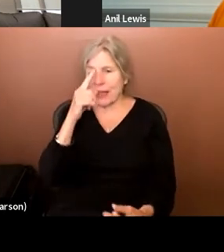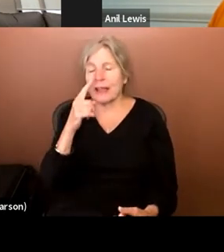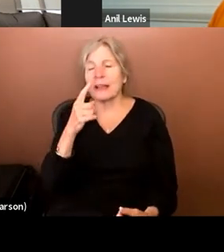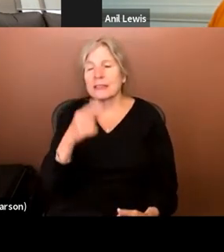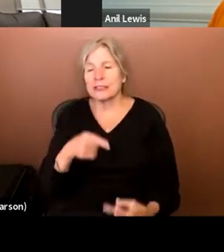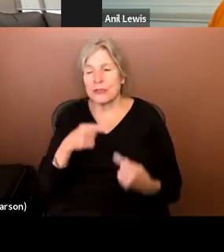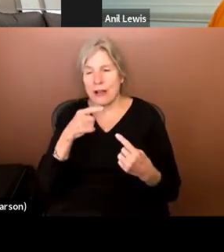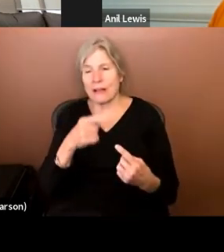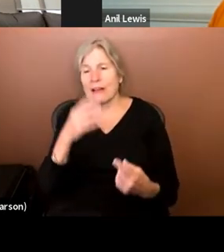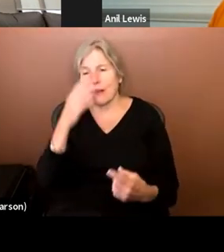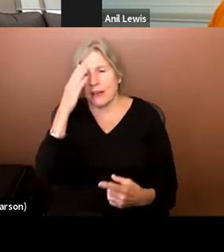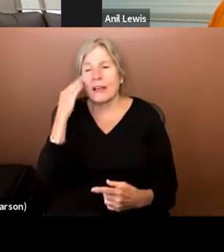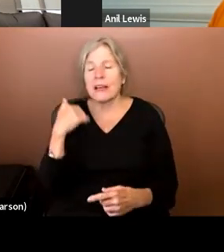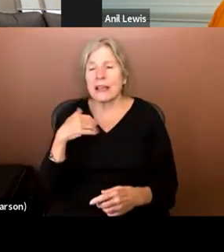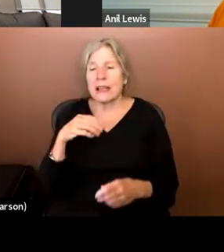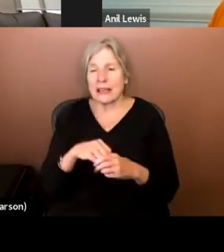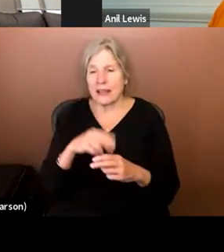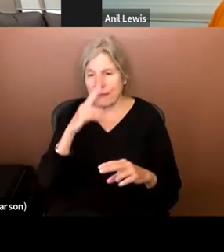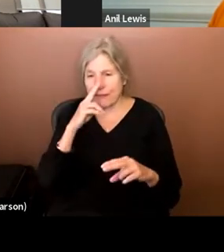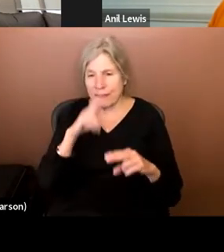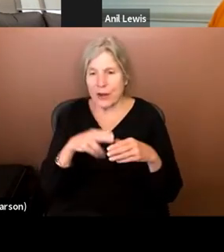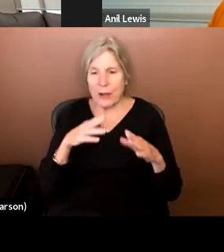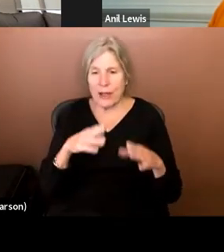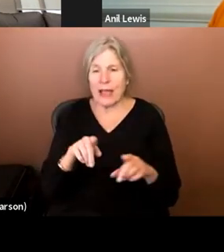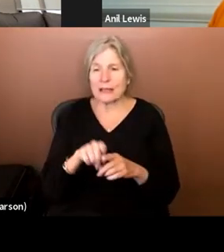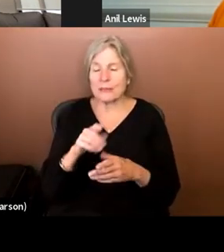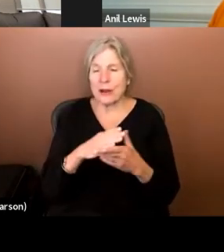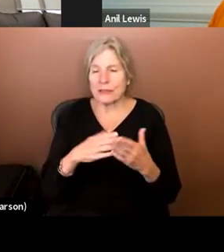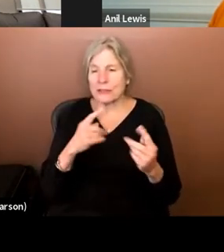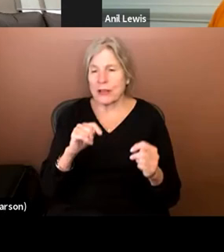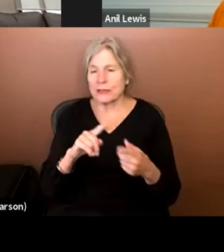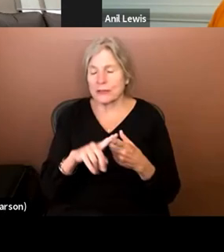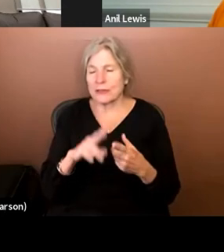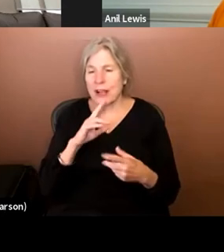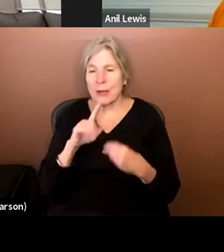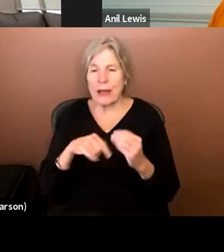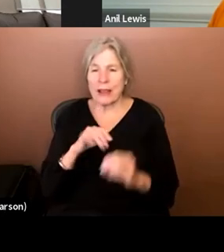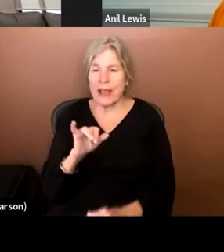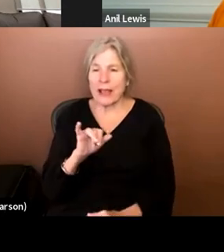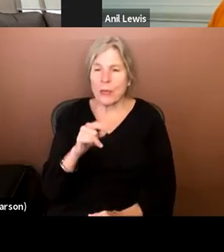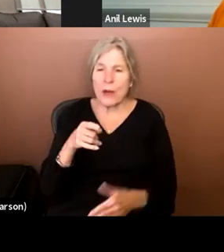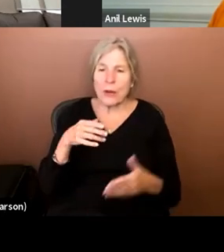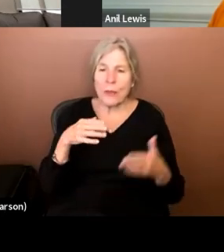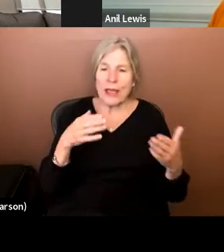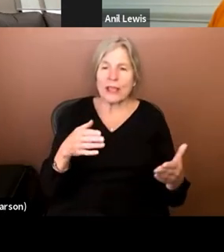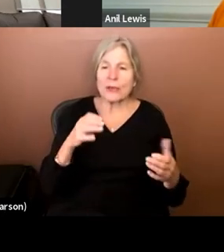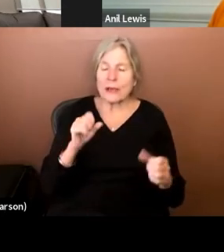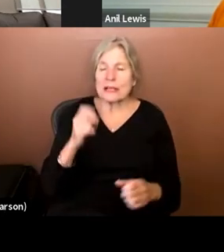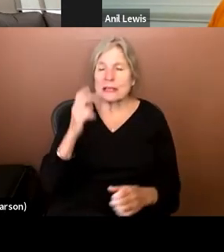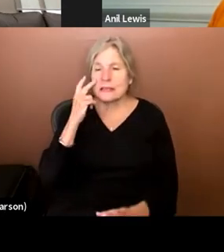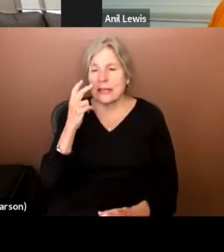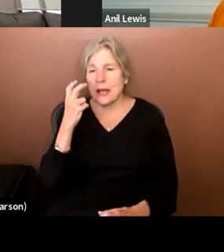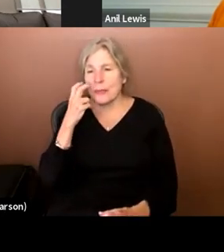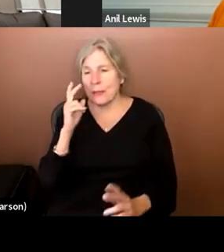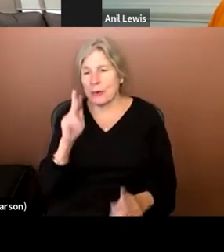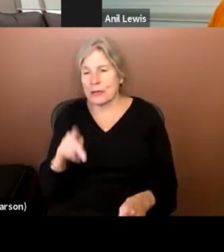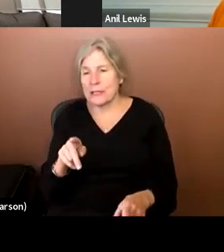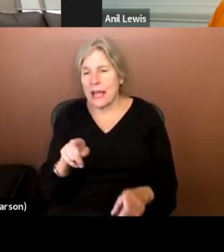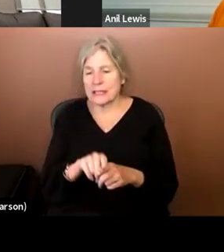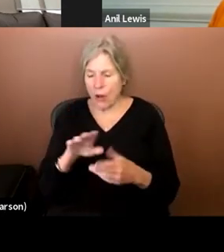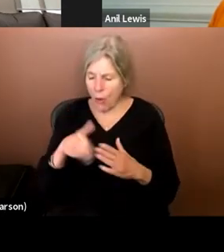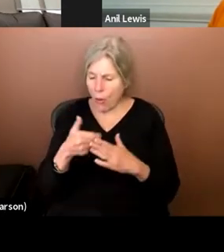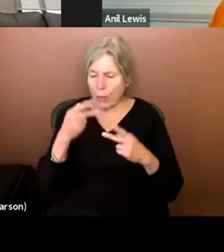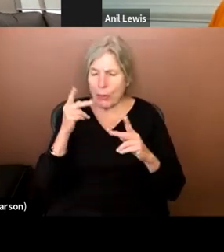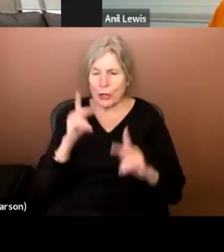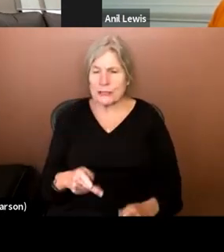image in a fun way that I really enjoy as a part of kind of talking about like one way in which you can see a blind person as a whole person.